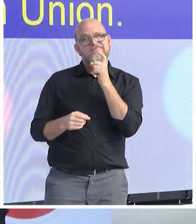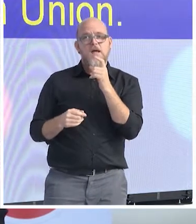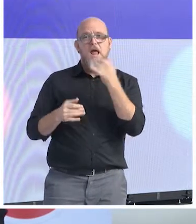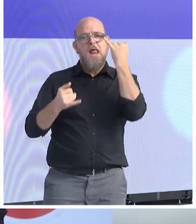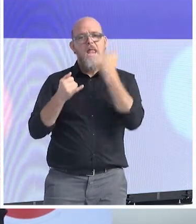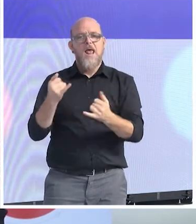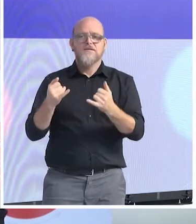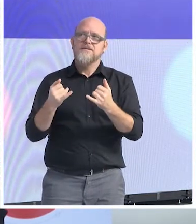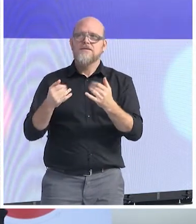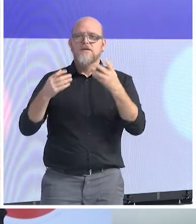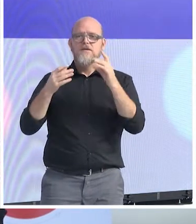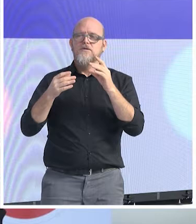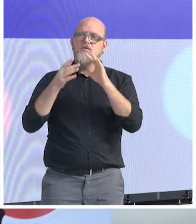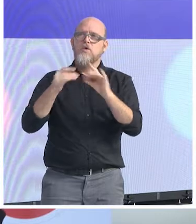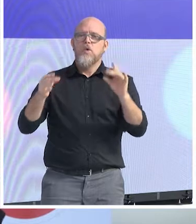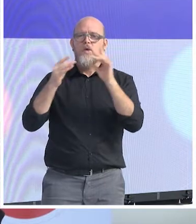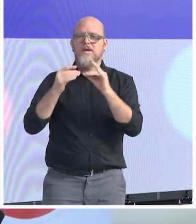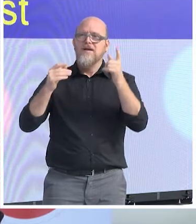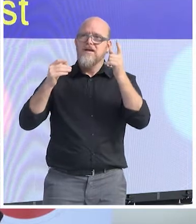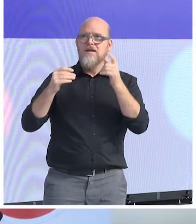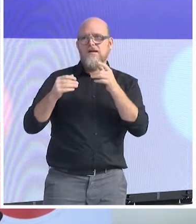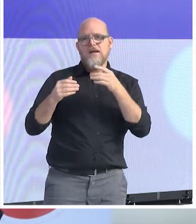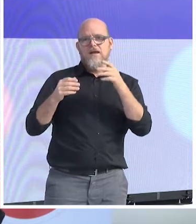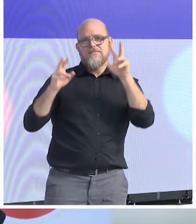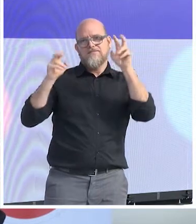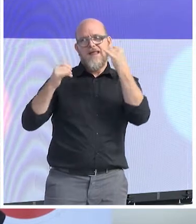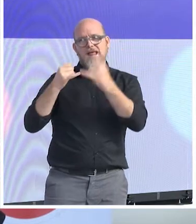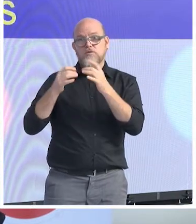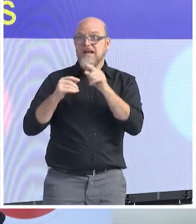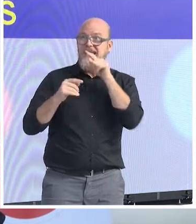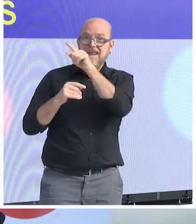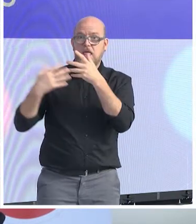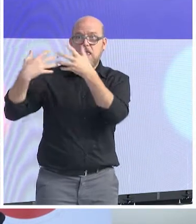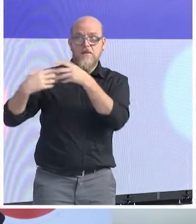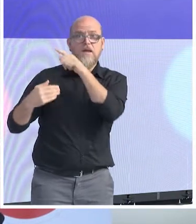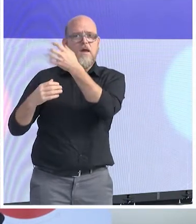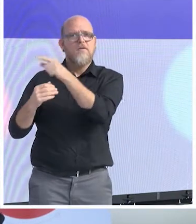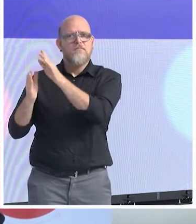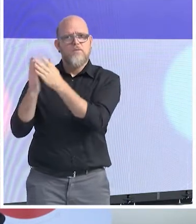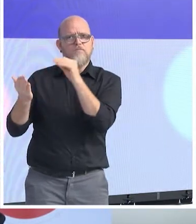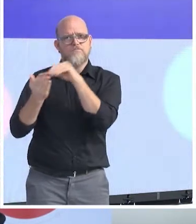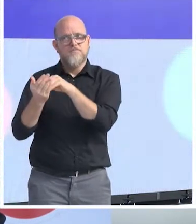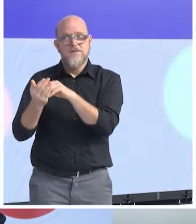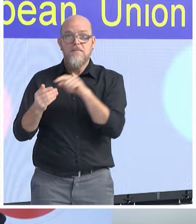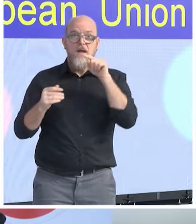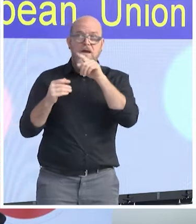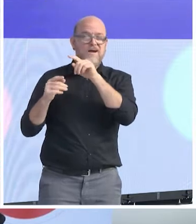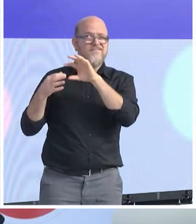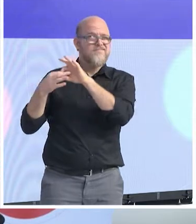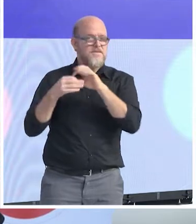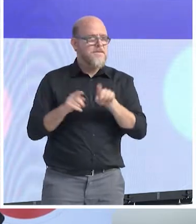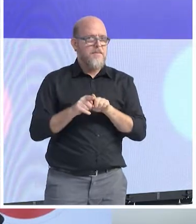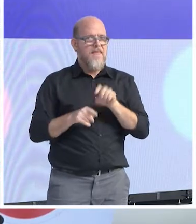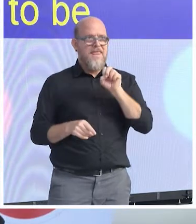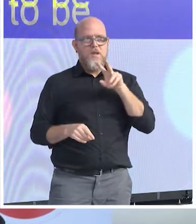politics, all this idea that we are living in the future as the European Union and the world is going to be much more like